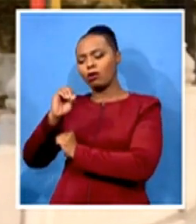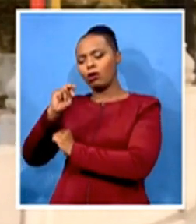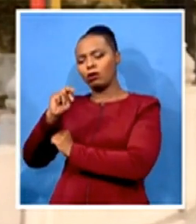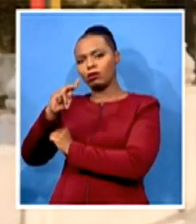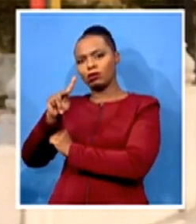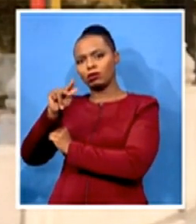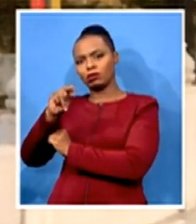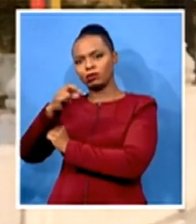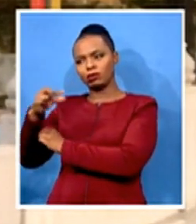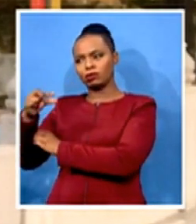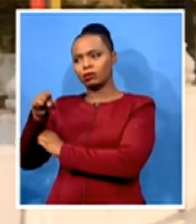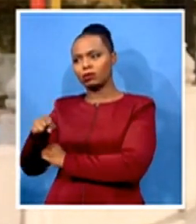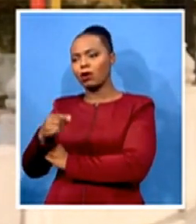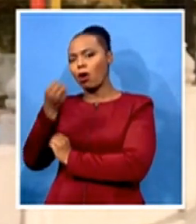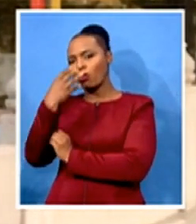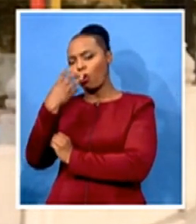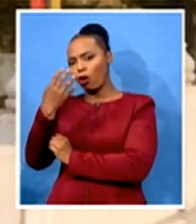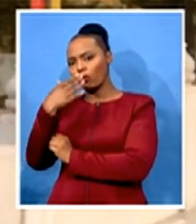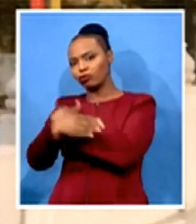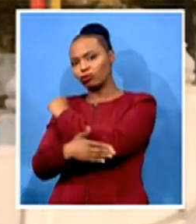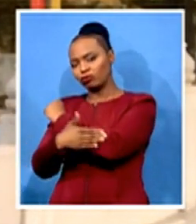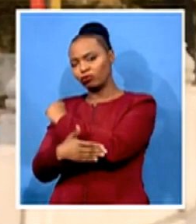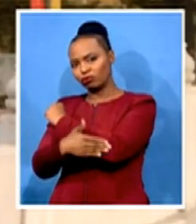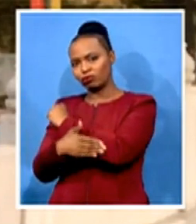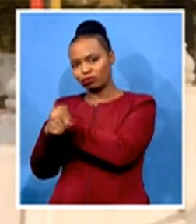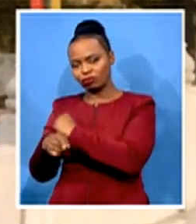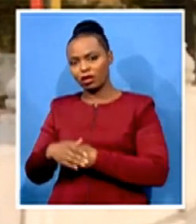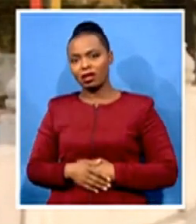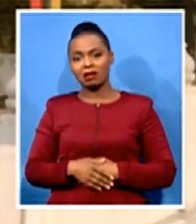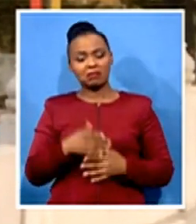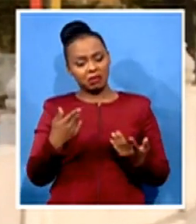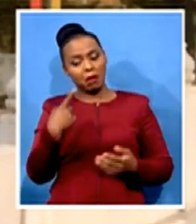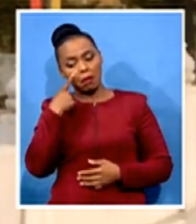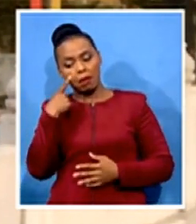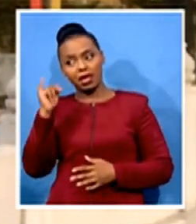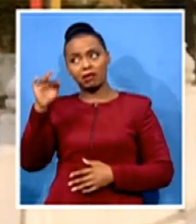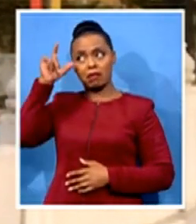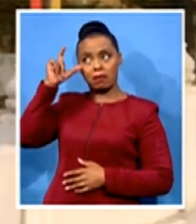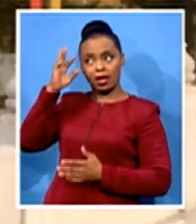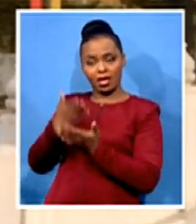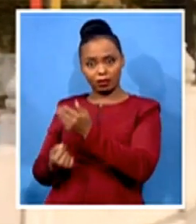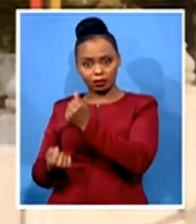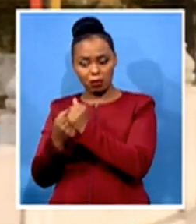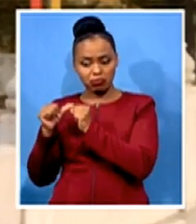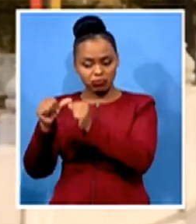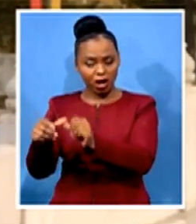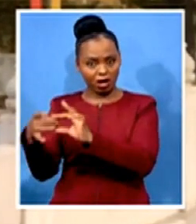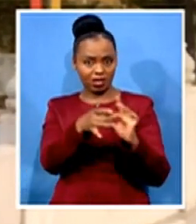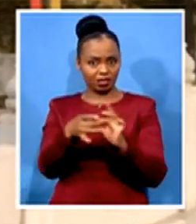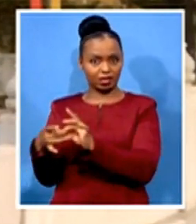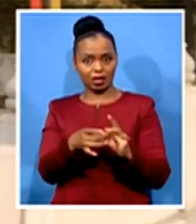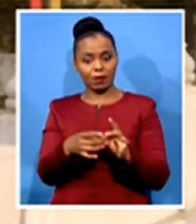is going to maintain that relationship. Is there going to be any big change? You can't imagine that he's a person that would